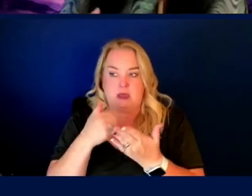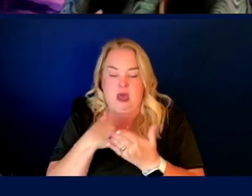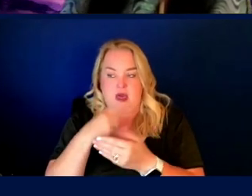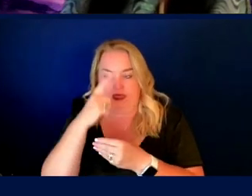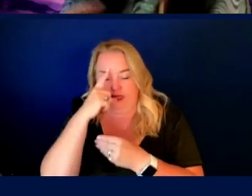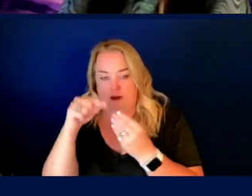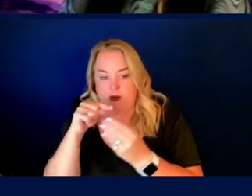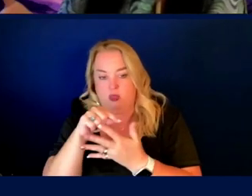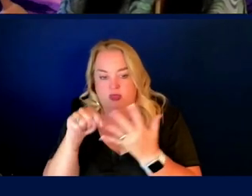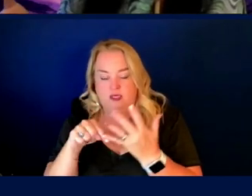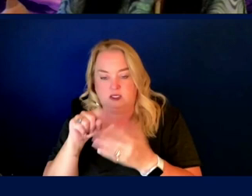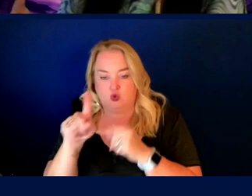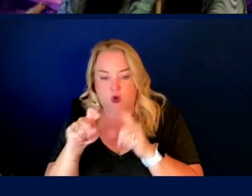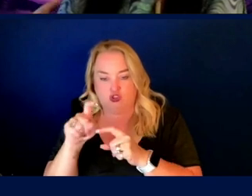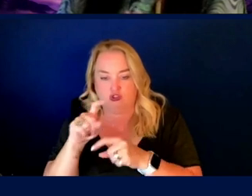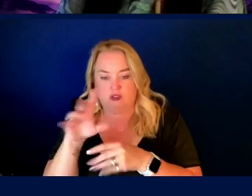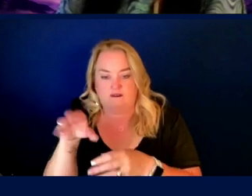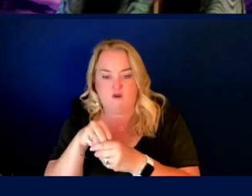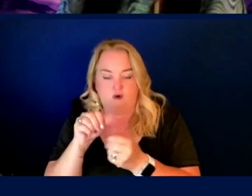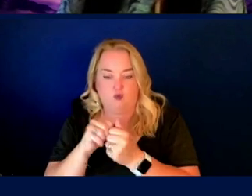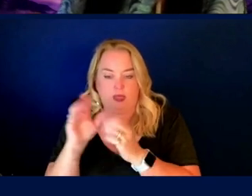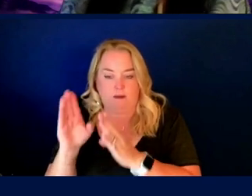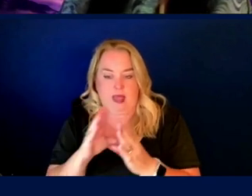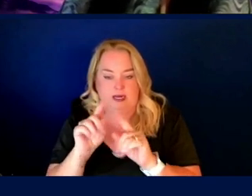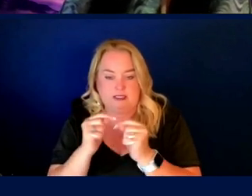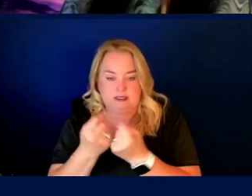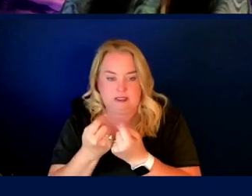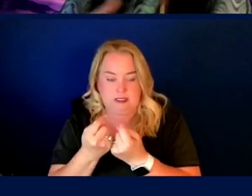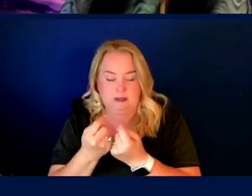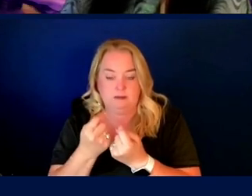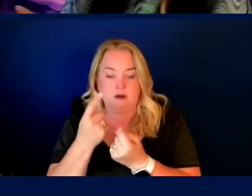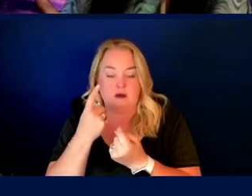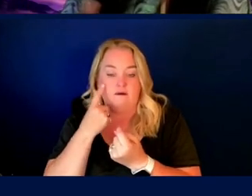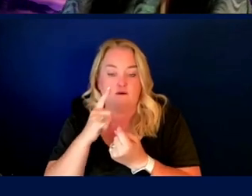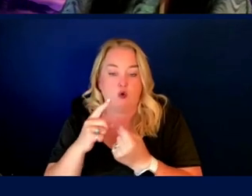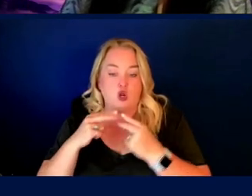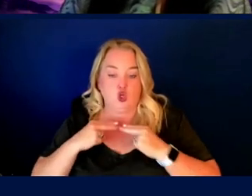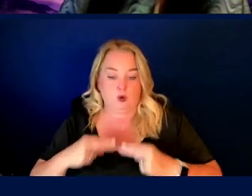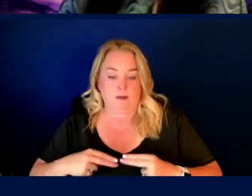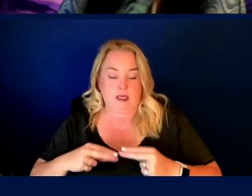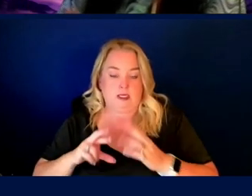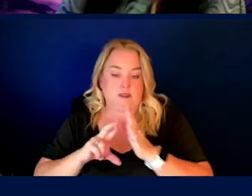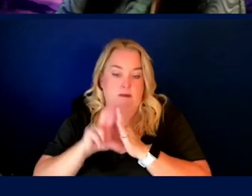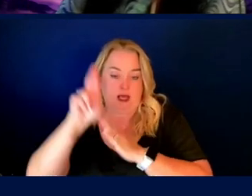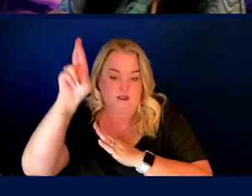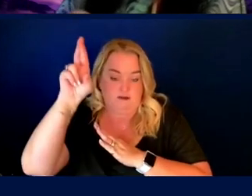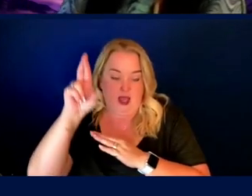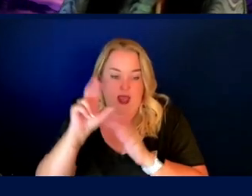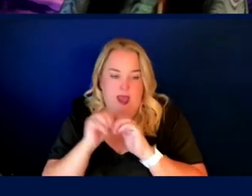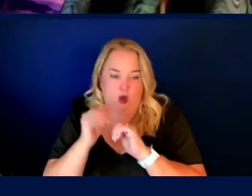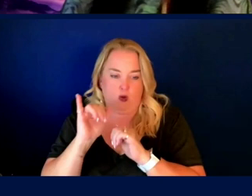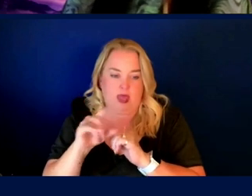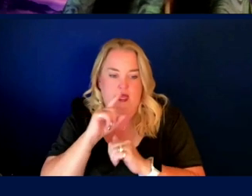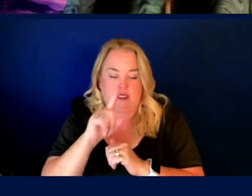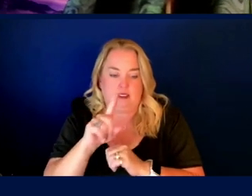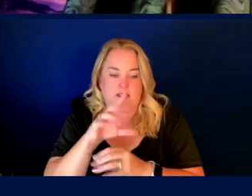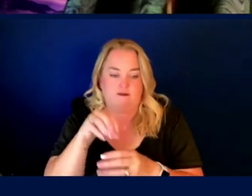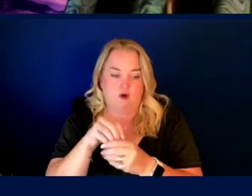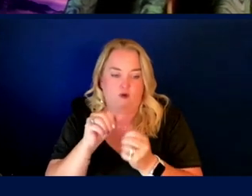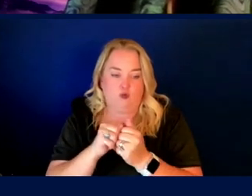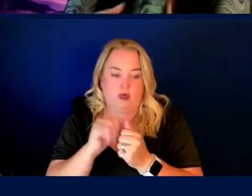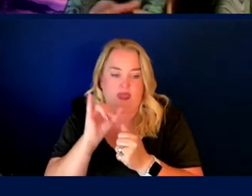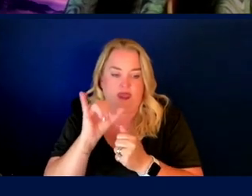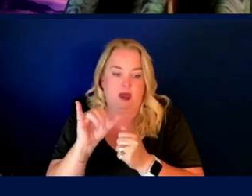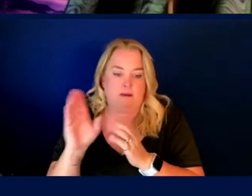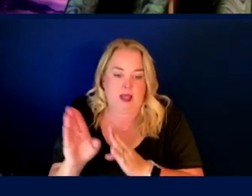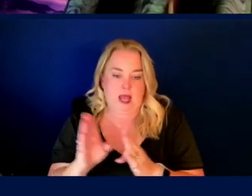I were, uh, involved in the mission planning team of a human spaceflight effort is how is dynamic disability incorporated into mission activity